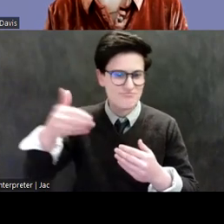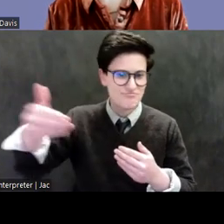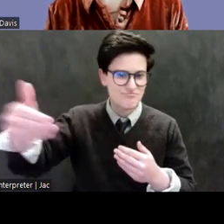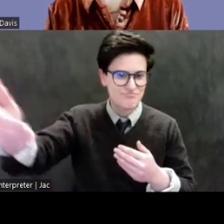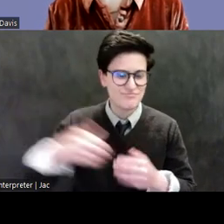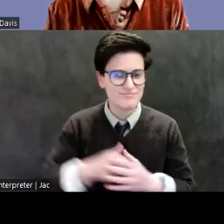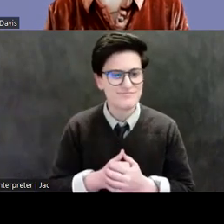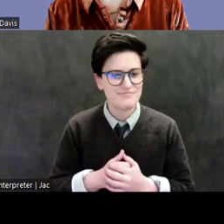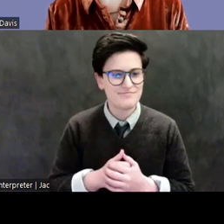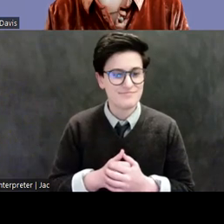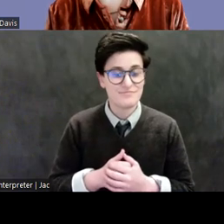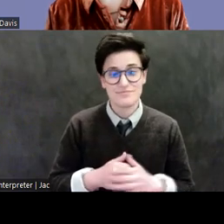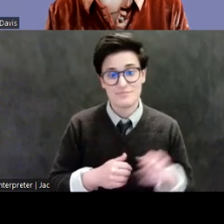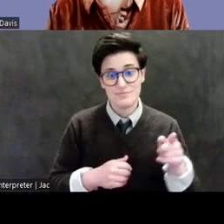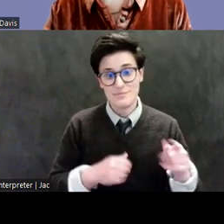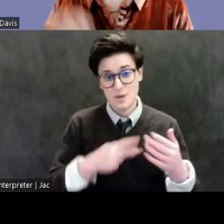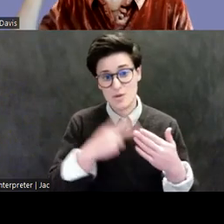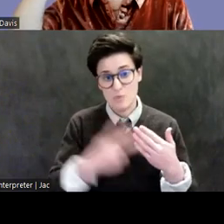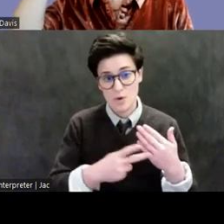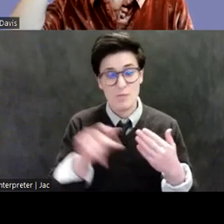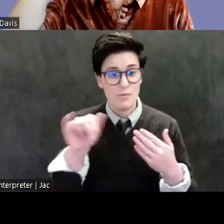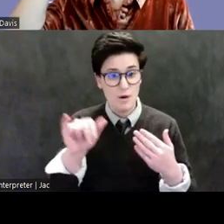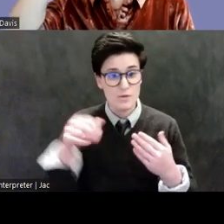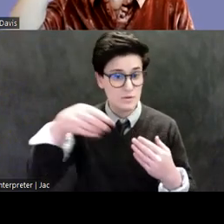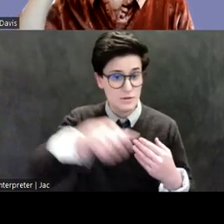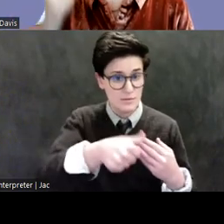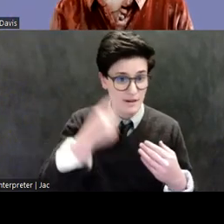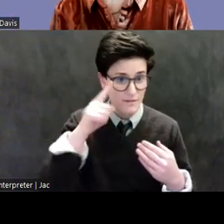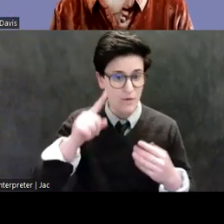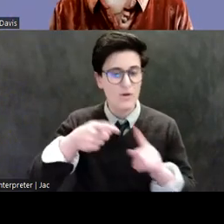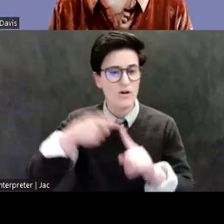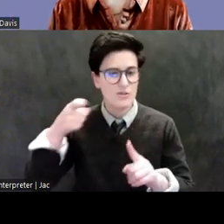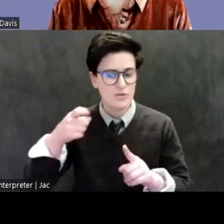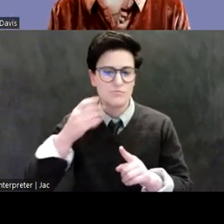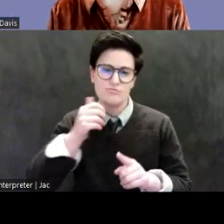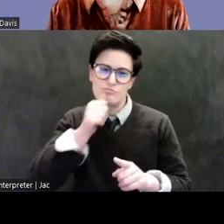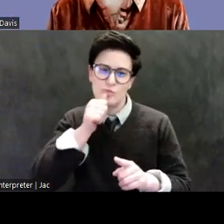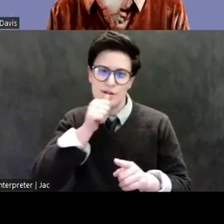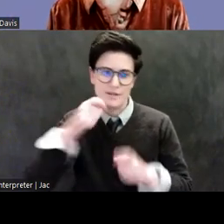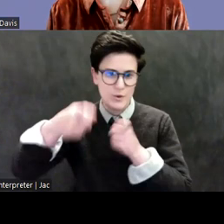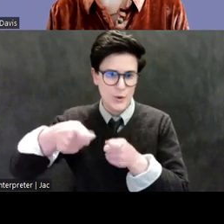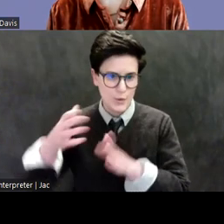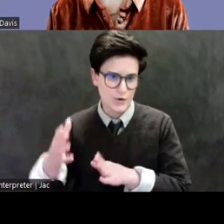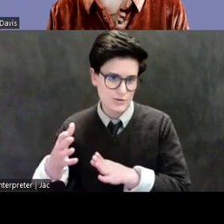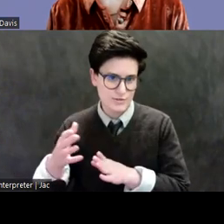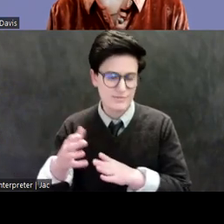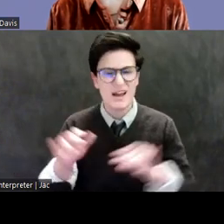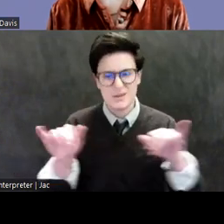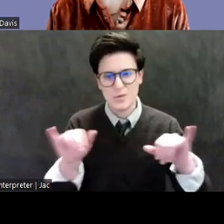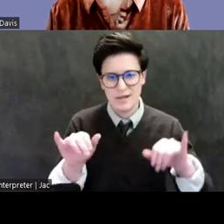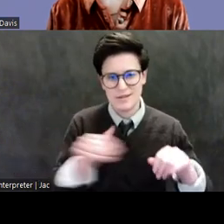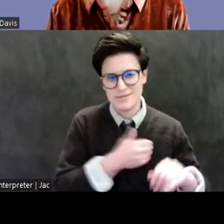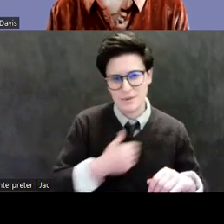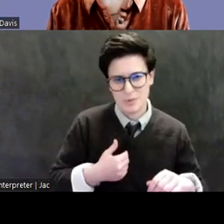Programs like this are also supported by donors and including, in addition to our members. So, if